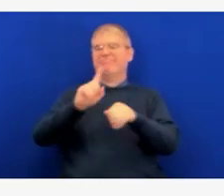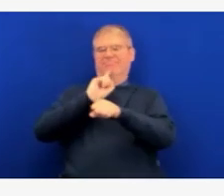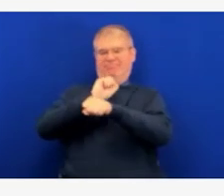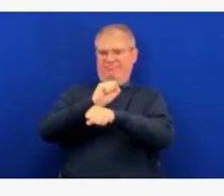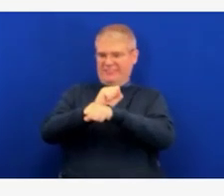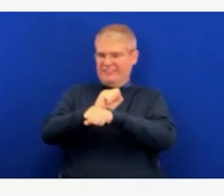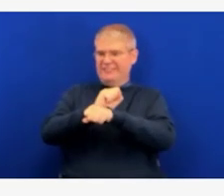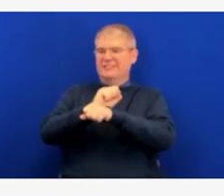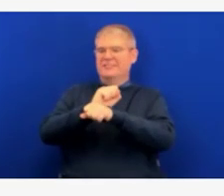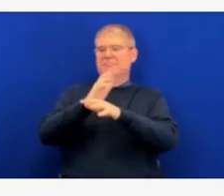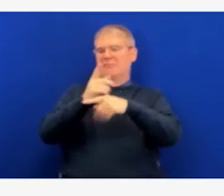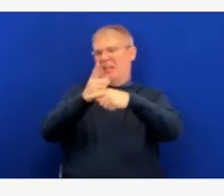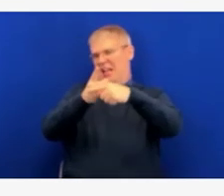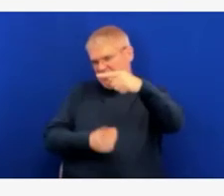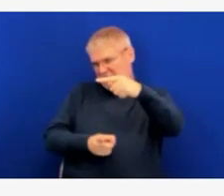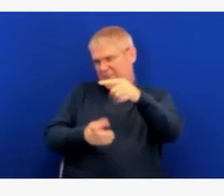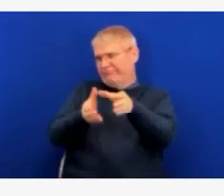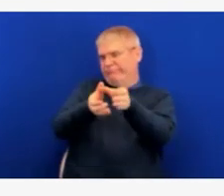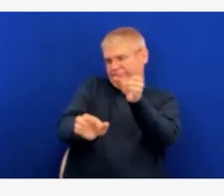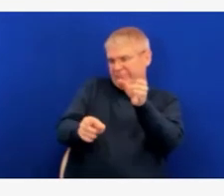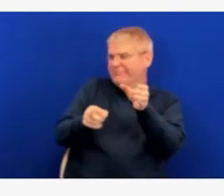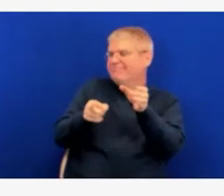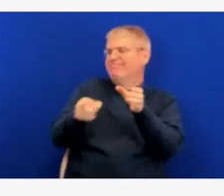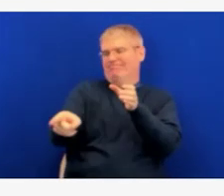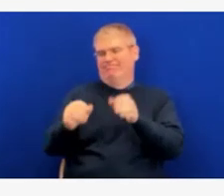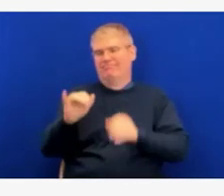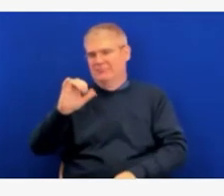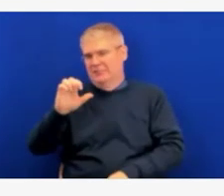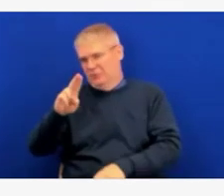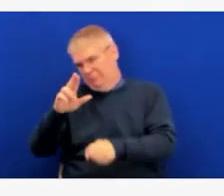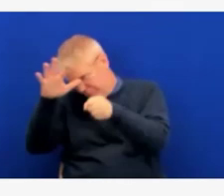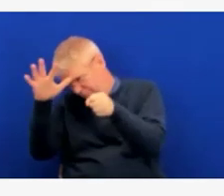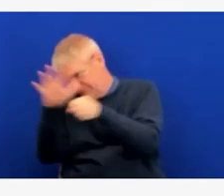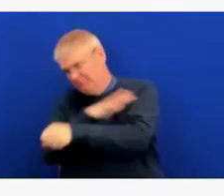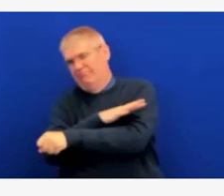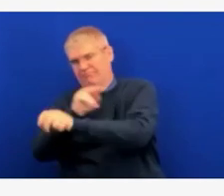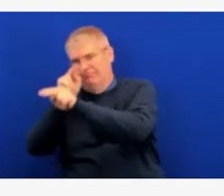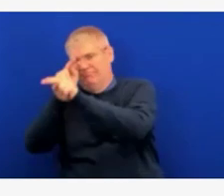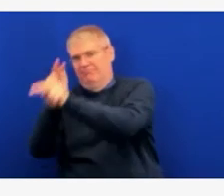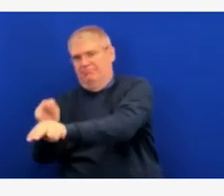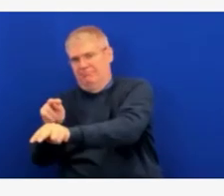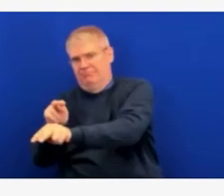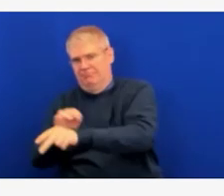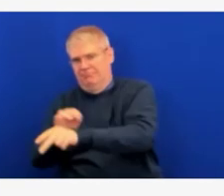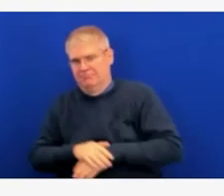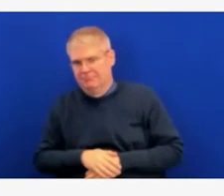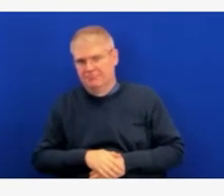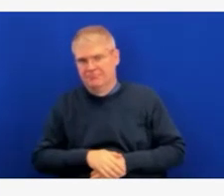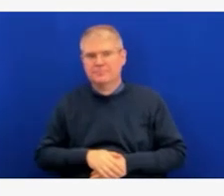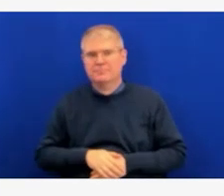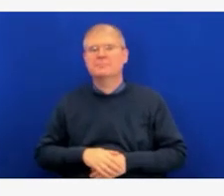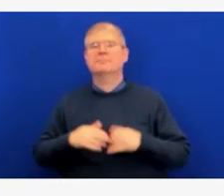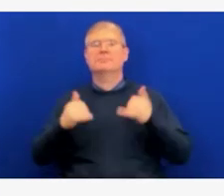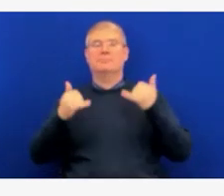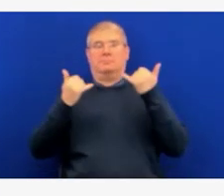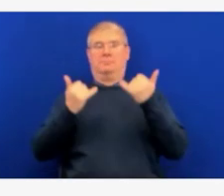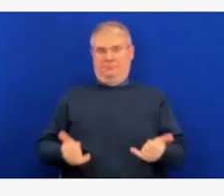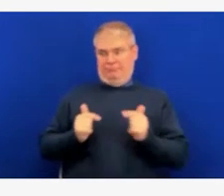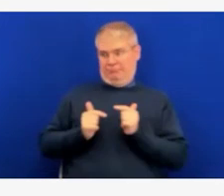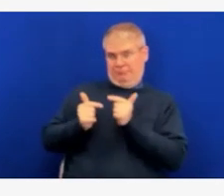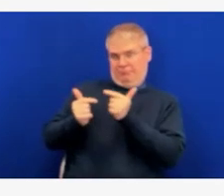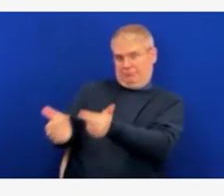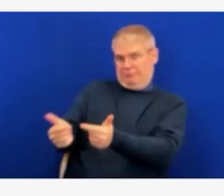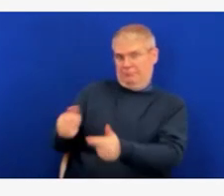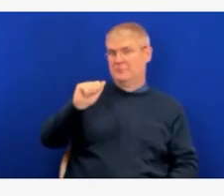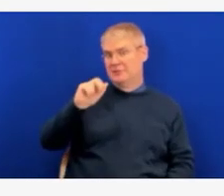So you'll be getting some updates from Sarah Leeds about pediatric vaccine rollout for five- to 11-year-olds, but I was hoping to prime you for